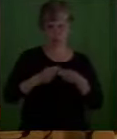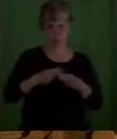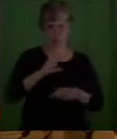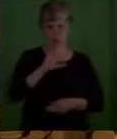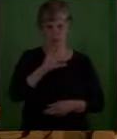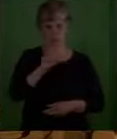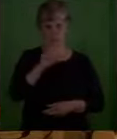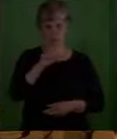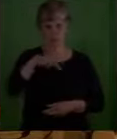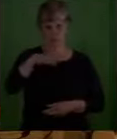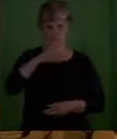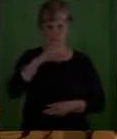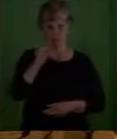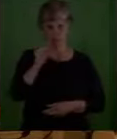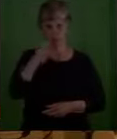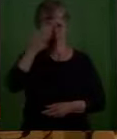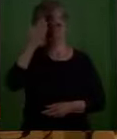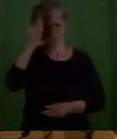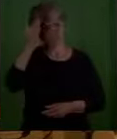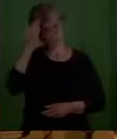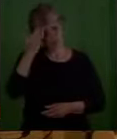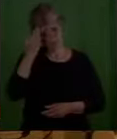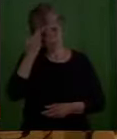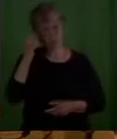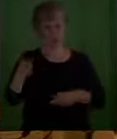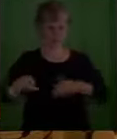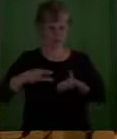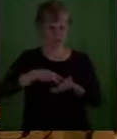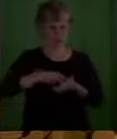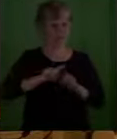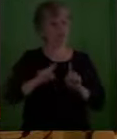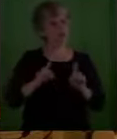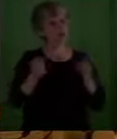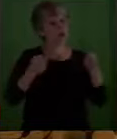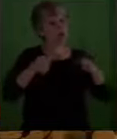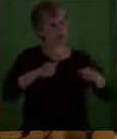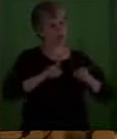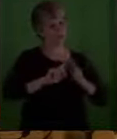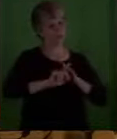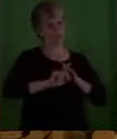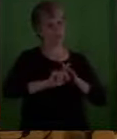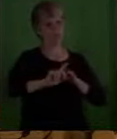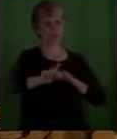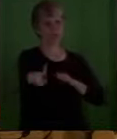and they headed out of town. They headed to a place